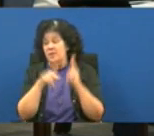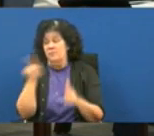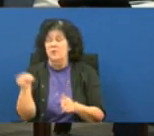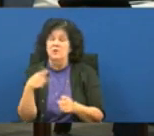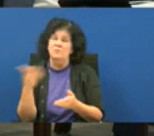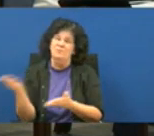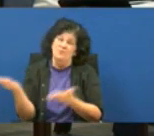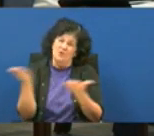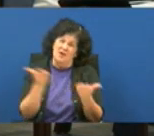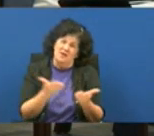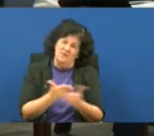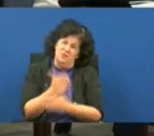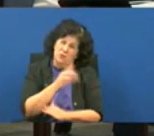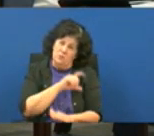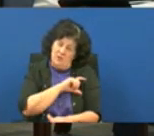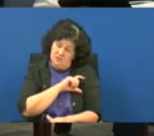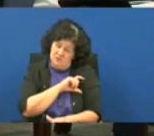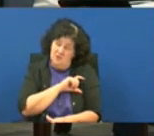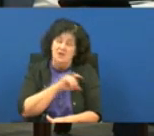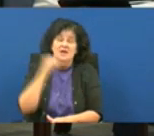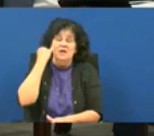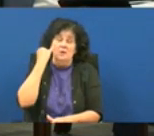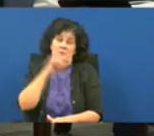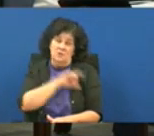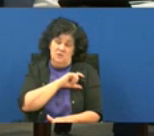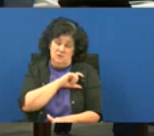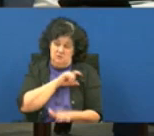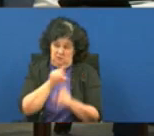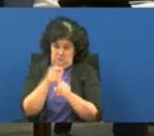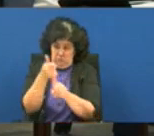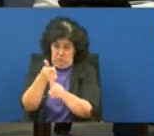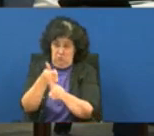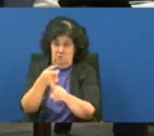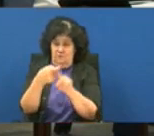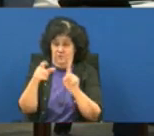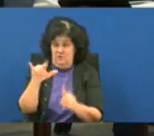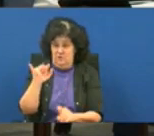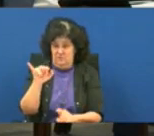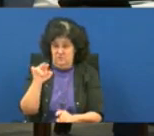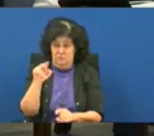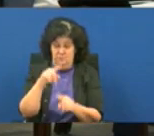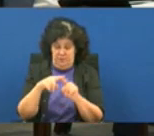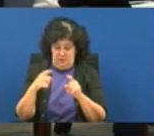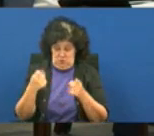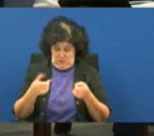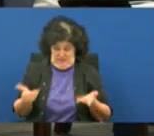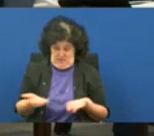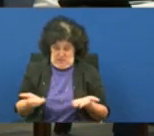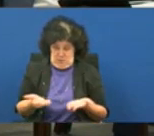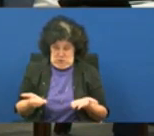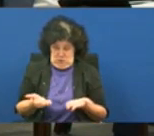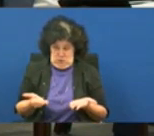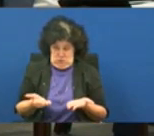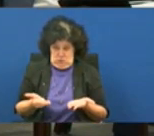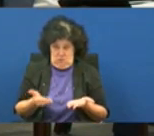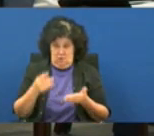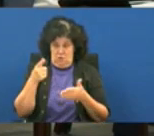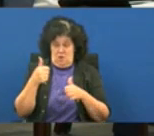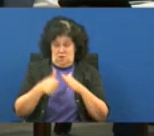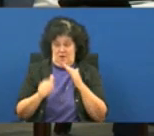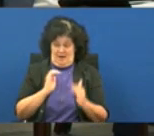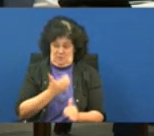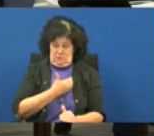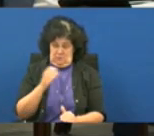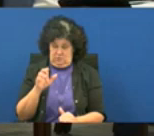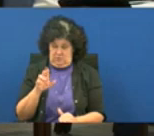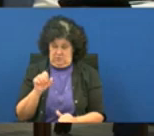enforcement so if law enforcement encounters someone like you and you from livingston but you're in east baton rouge parish that's considered you're in ebr custody understood yeah